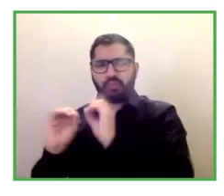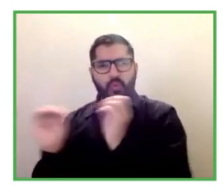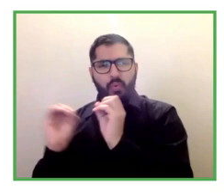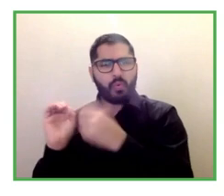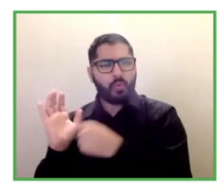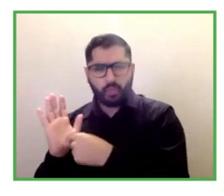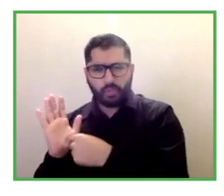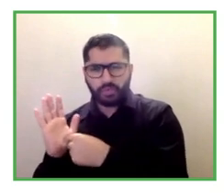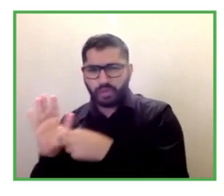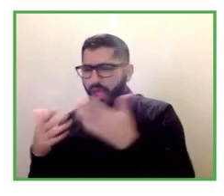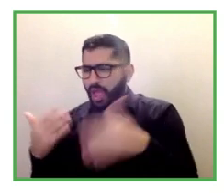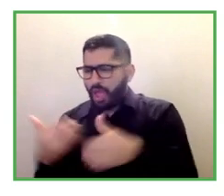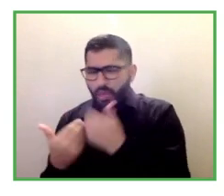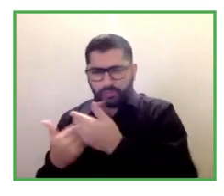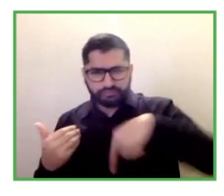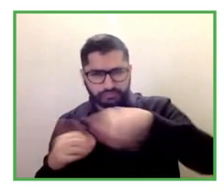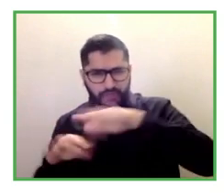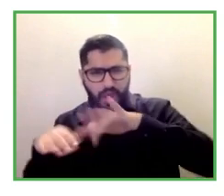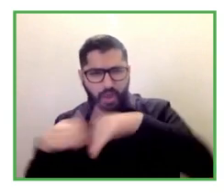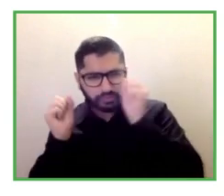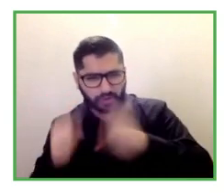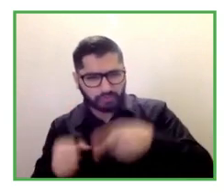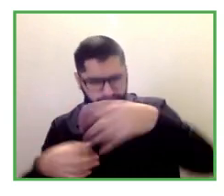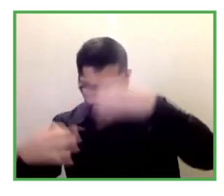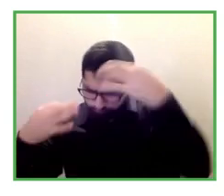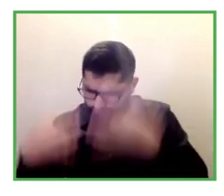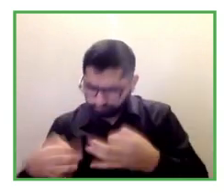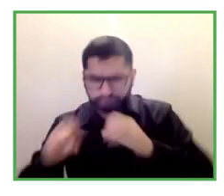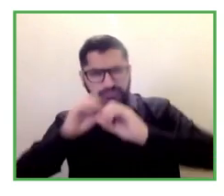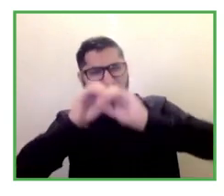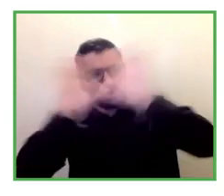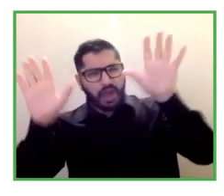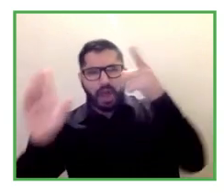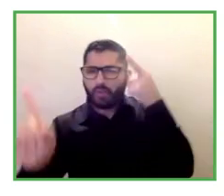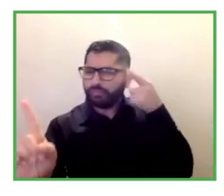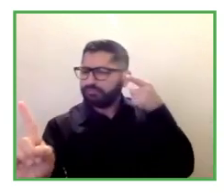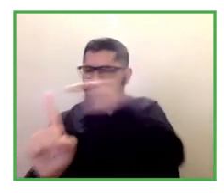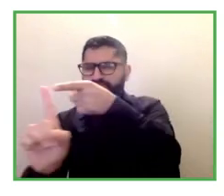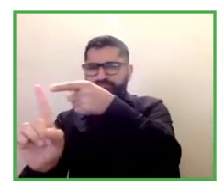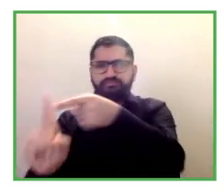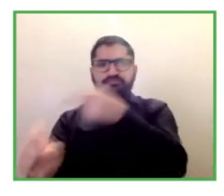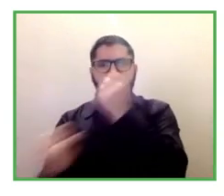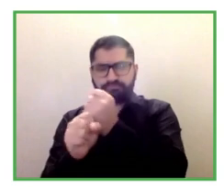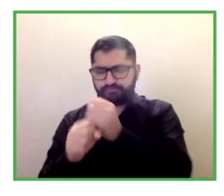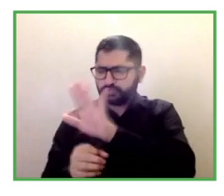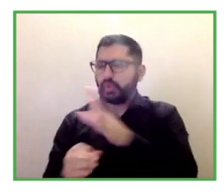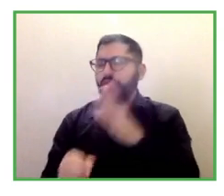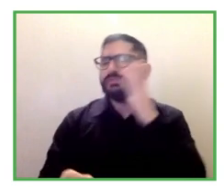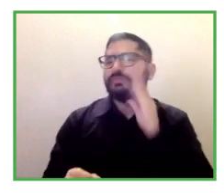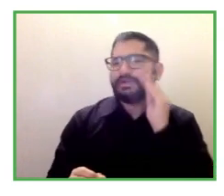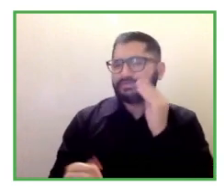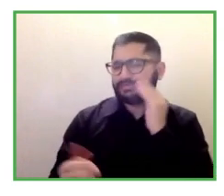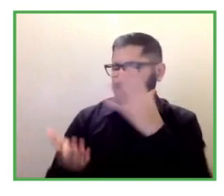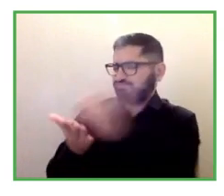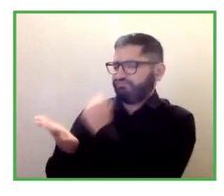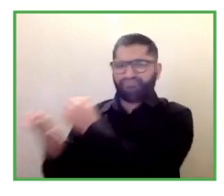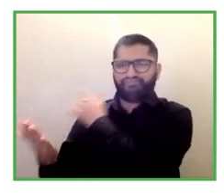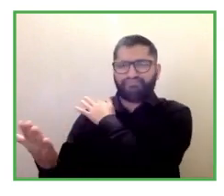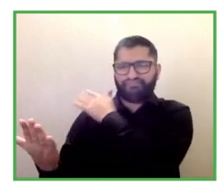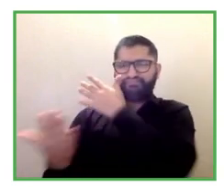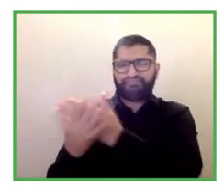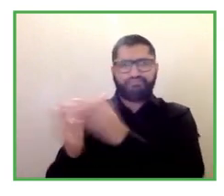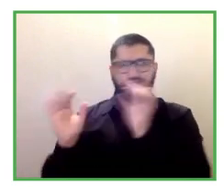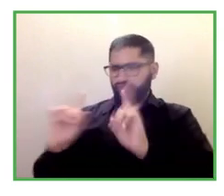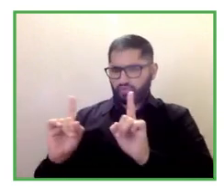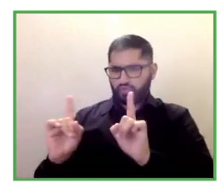but share with us maybe one challenge or one um situation in the project that did not go well and